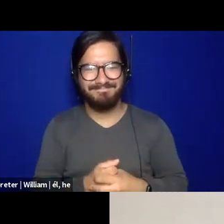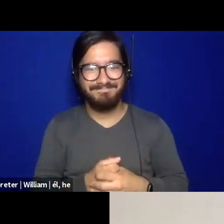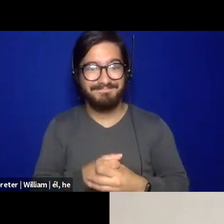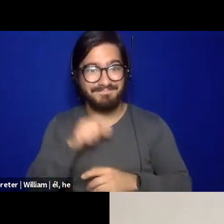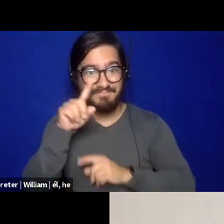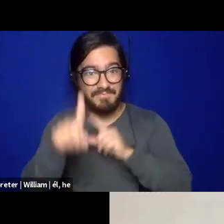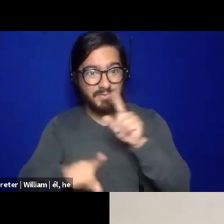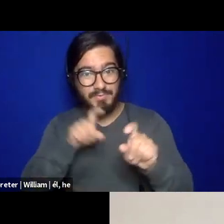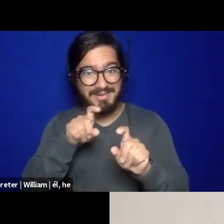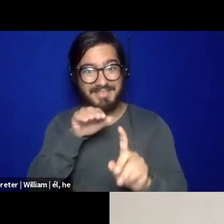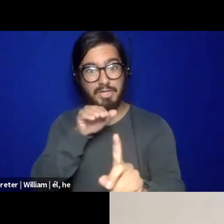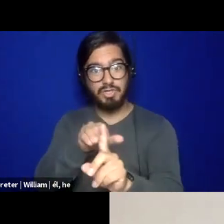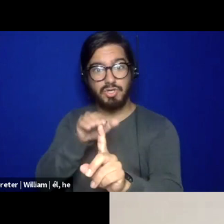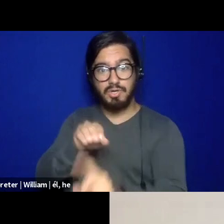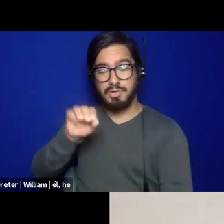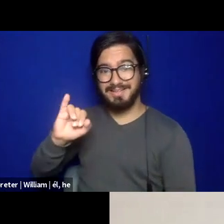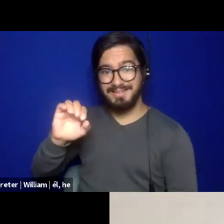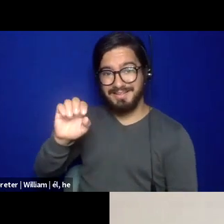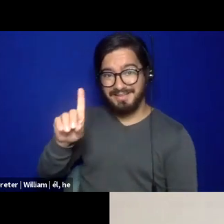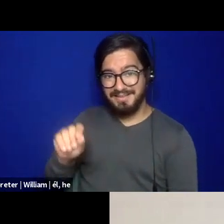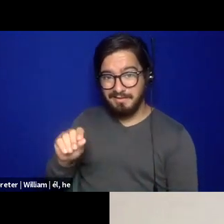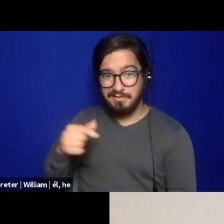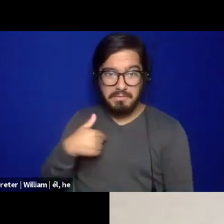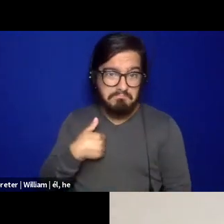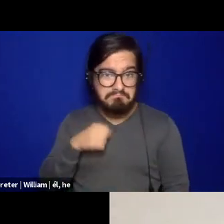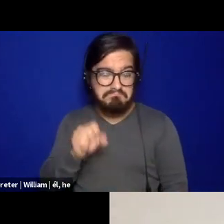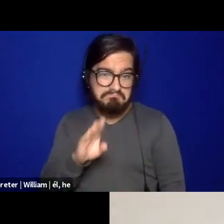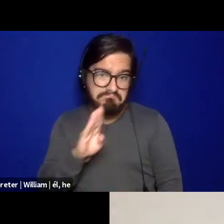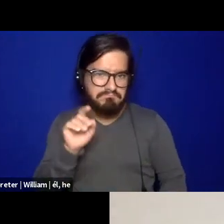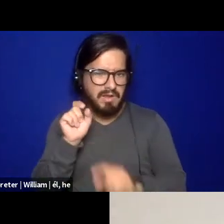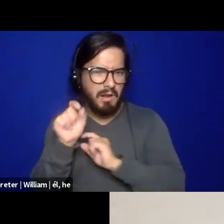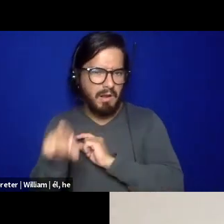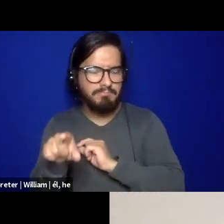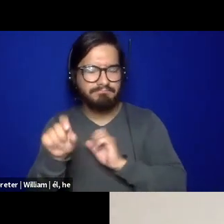questions, you can reach out to Ida and we, we hope to see you all again soon.